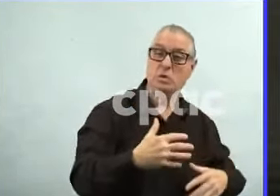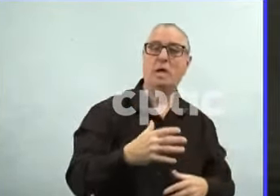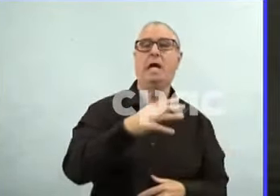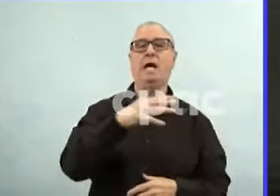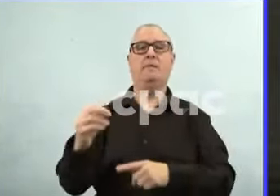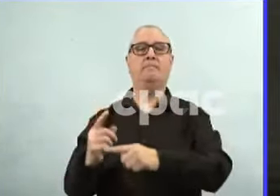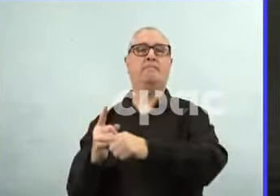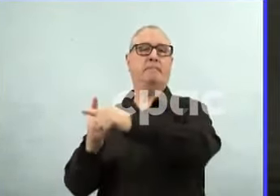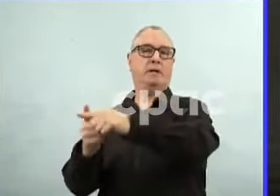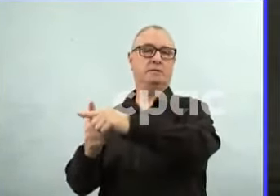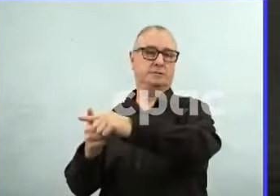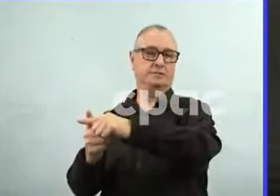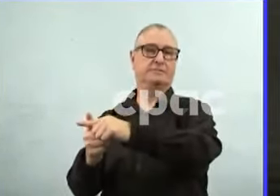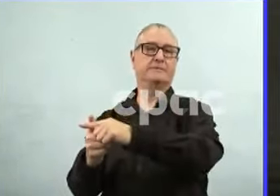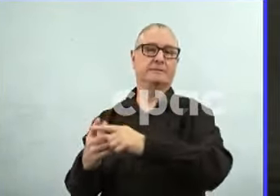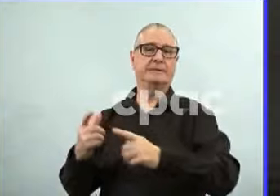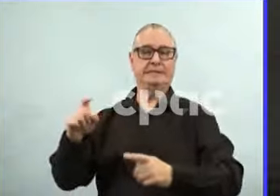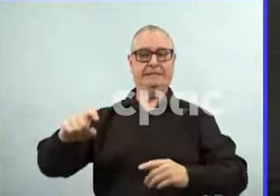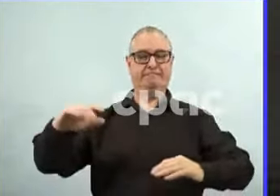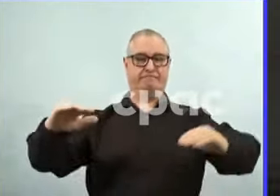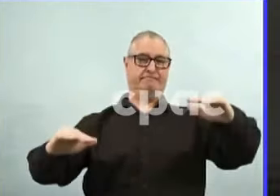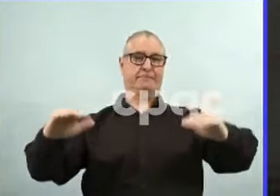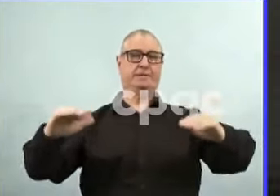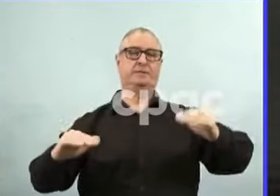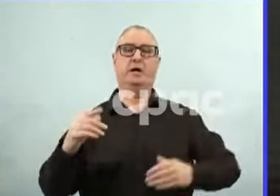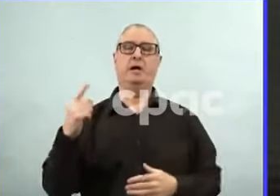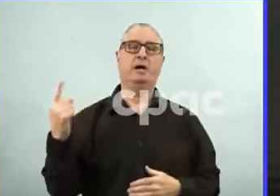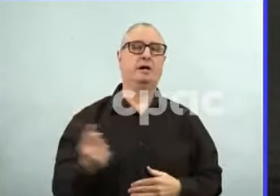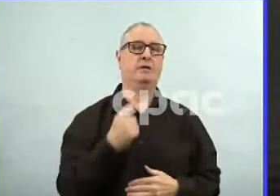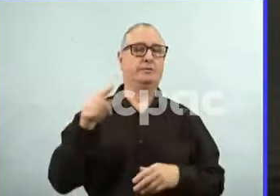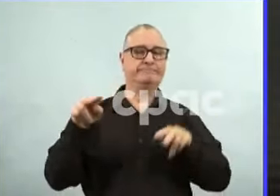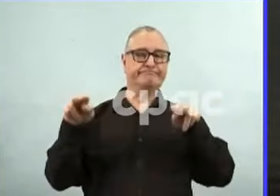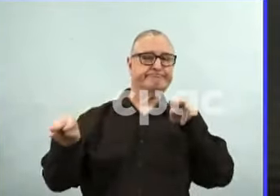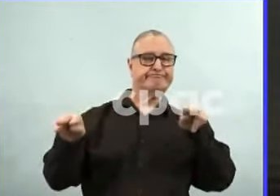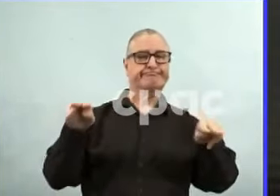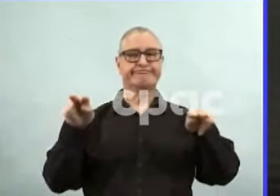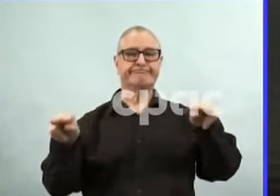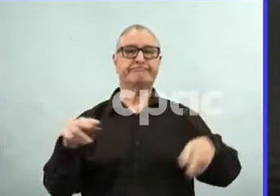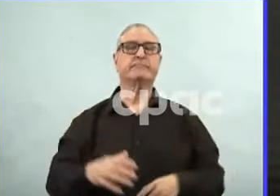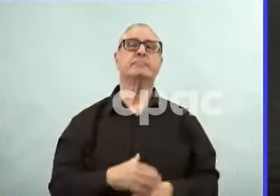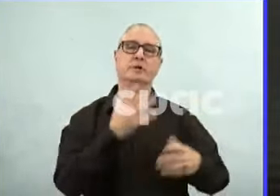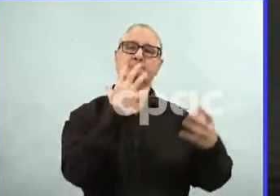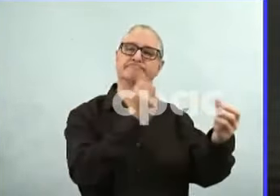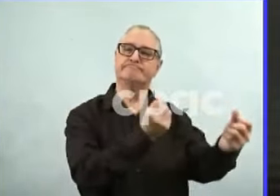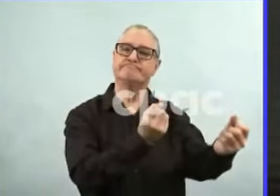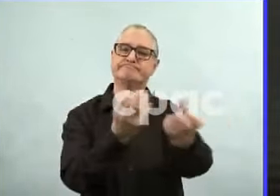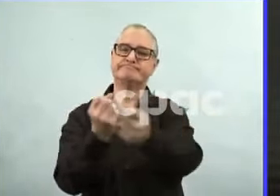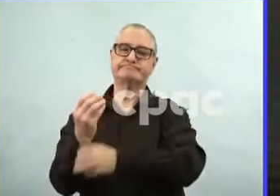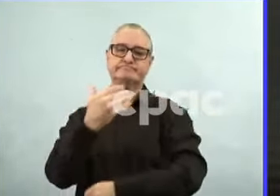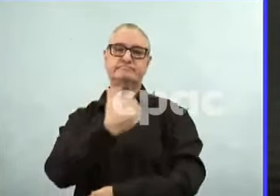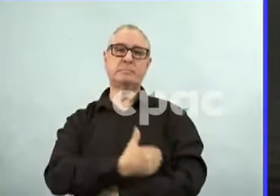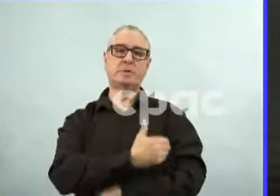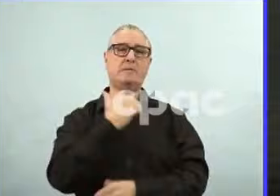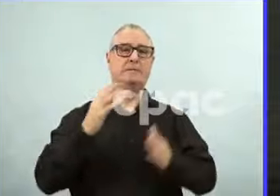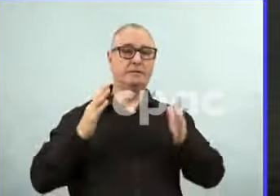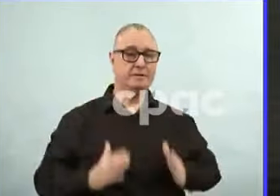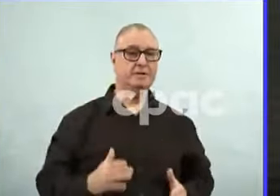And we take that into account as well. So, again, you know, thank you, Manitobans, for doing what you've done to be able to